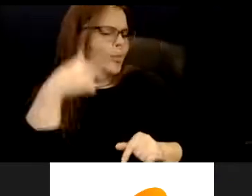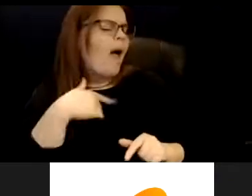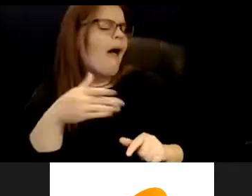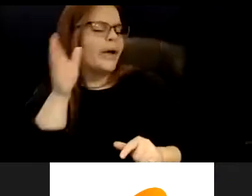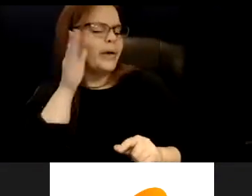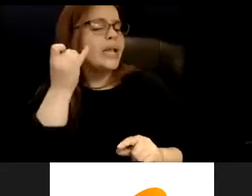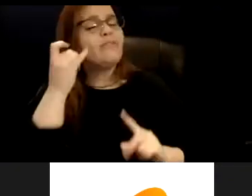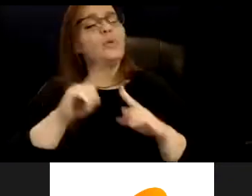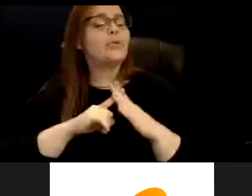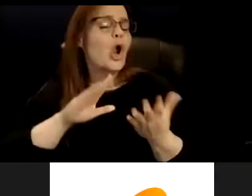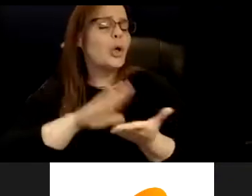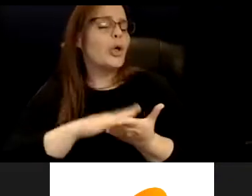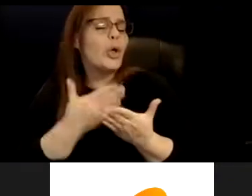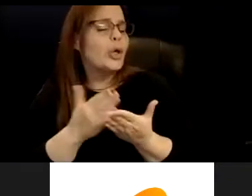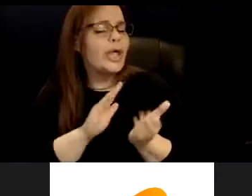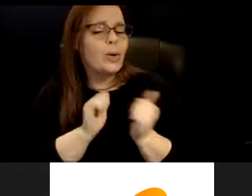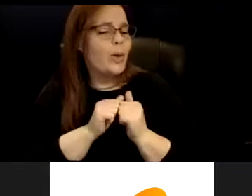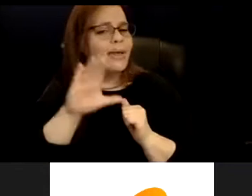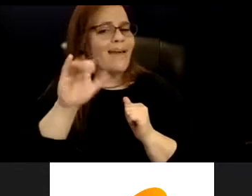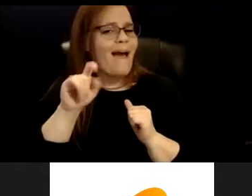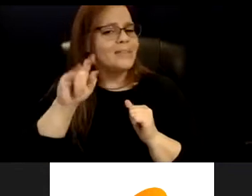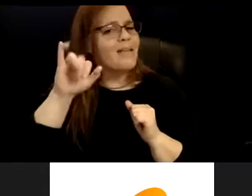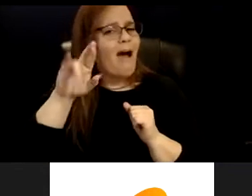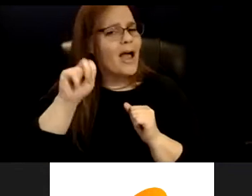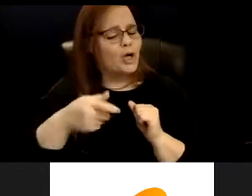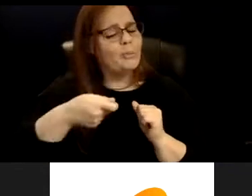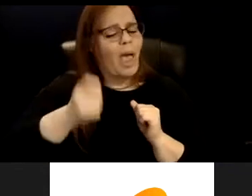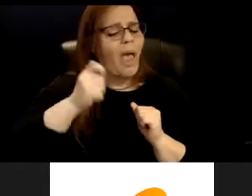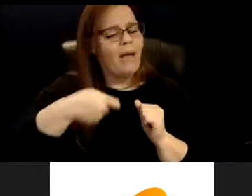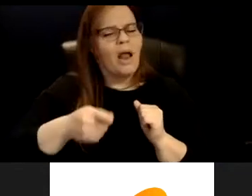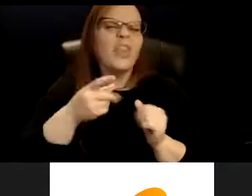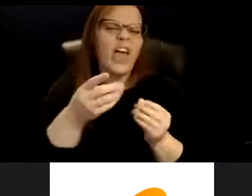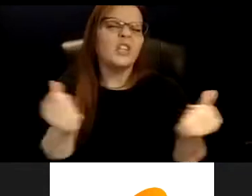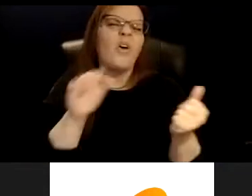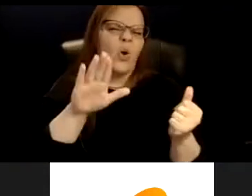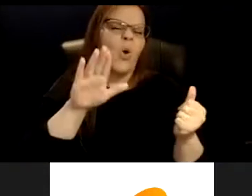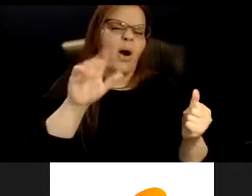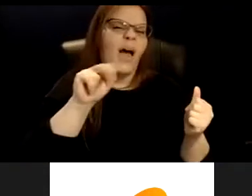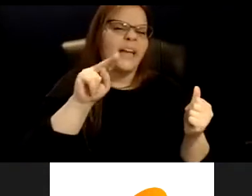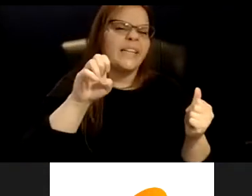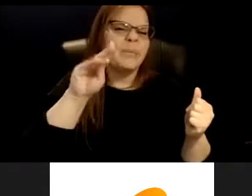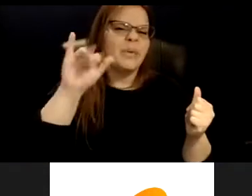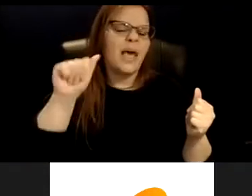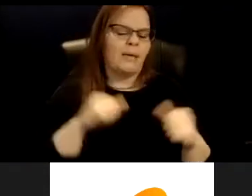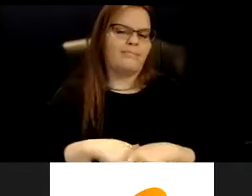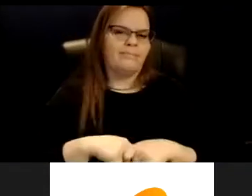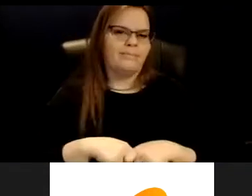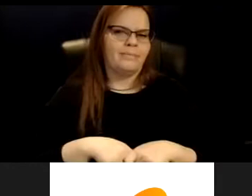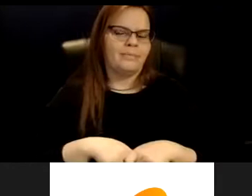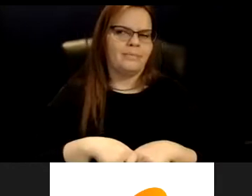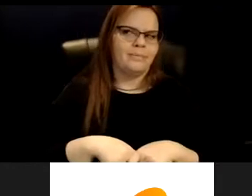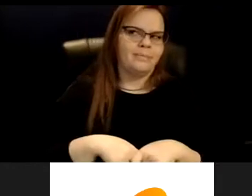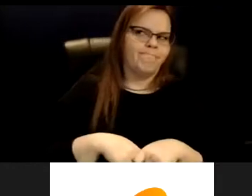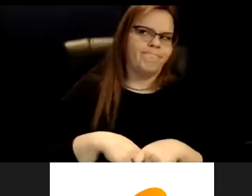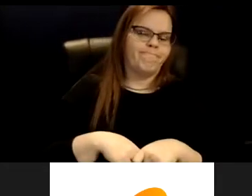start cooking with a cast iron skillet, that could probably solve your anemia. And you know what, the rehabilitative